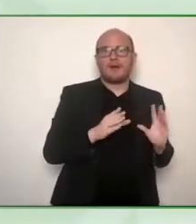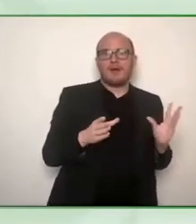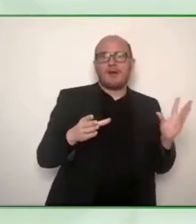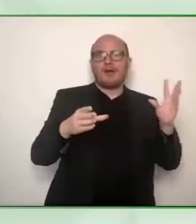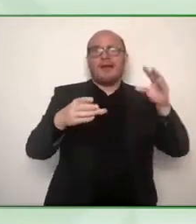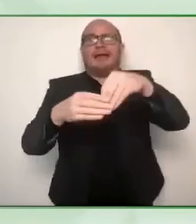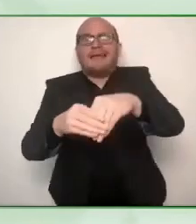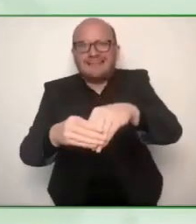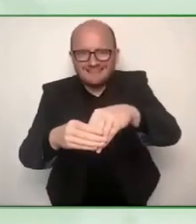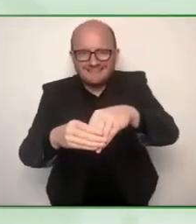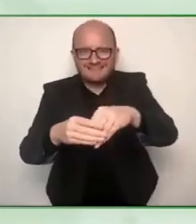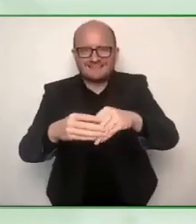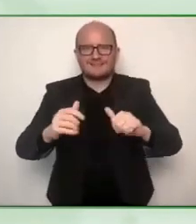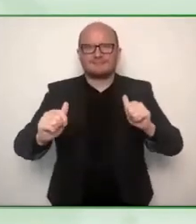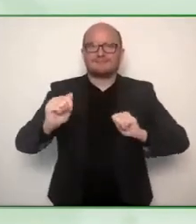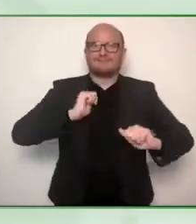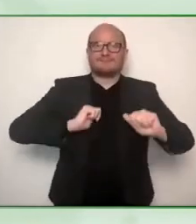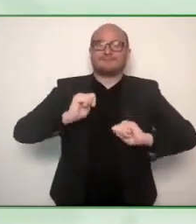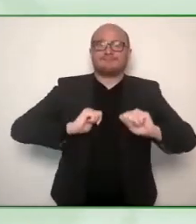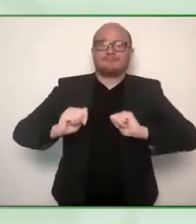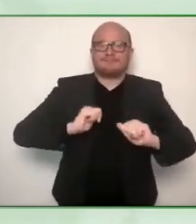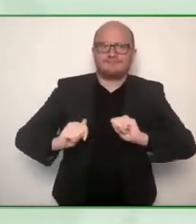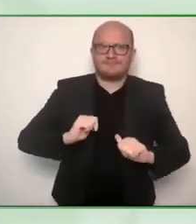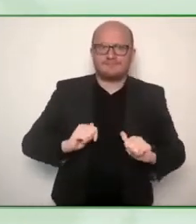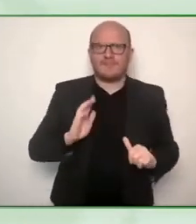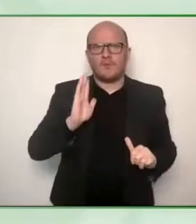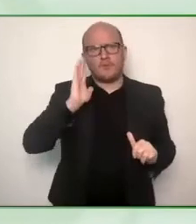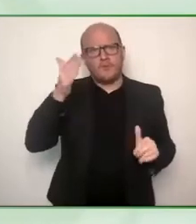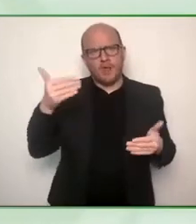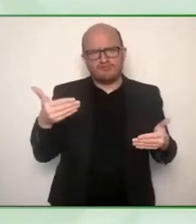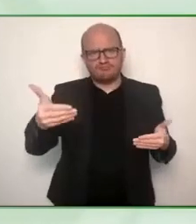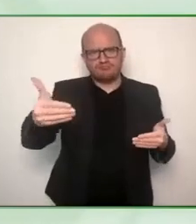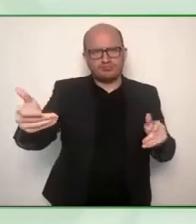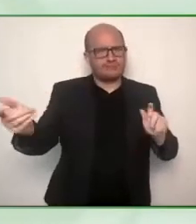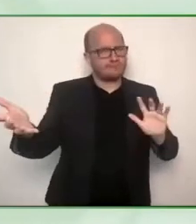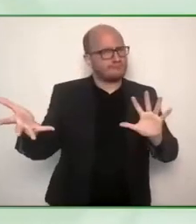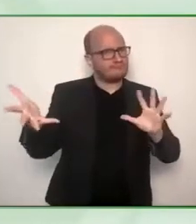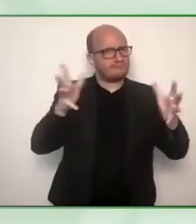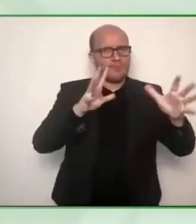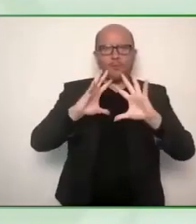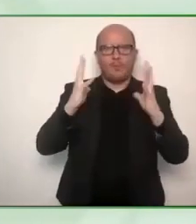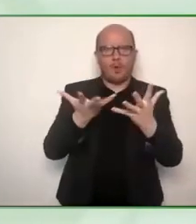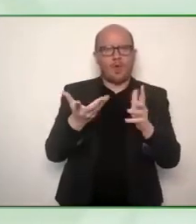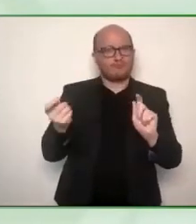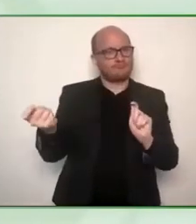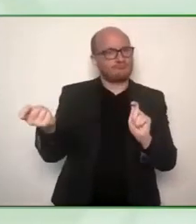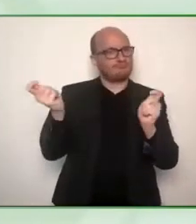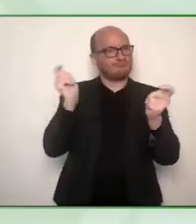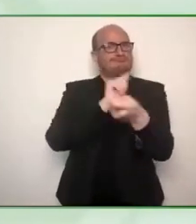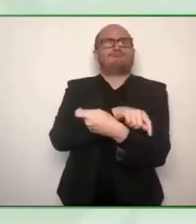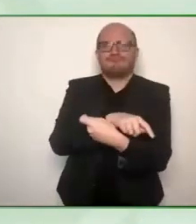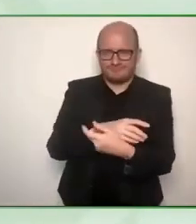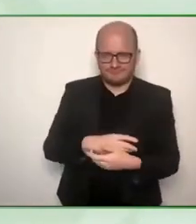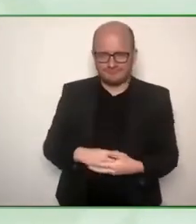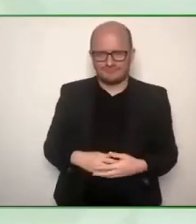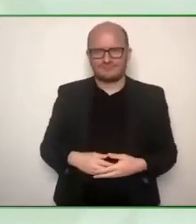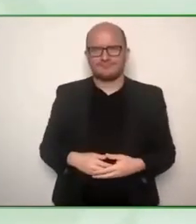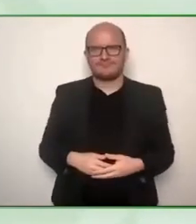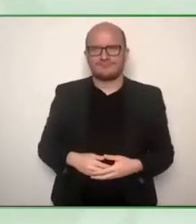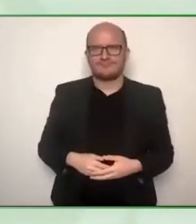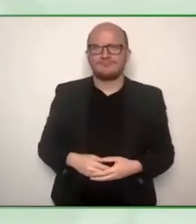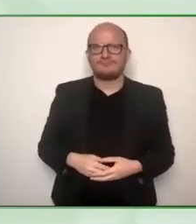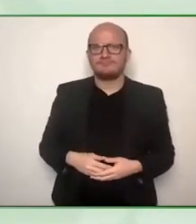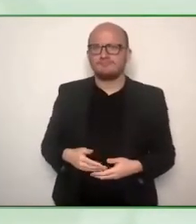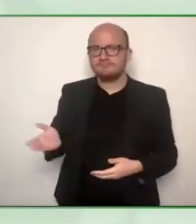who will take over the world hopefully soon how do you do your work you listen to the people with disabilities